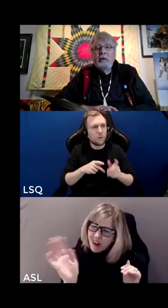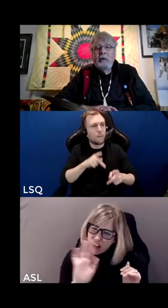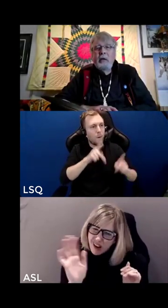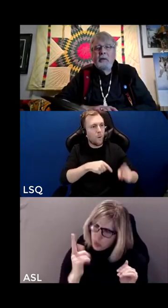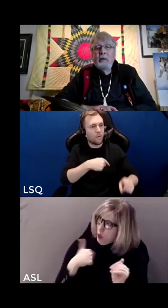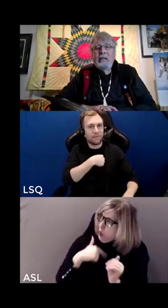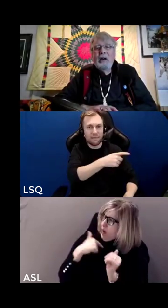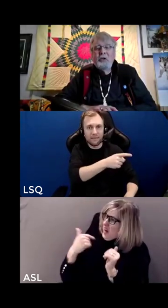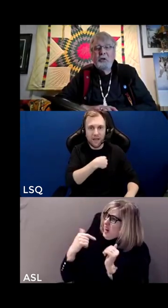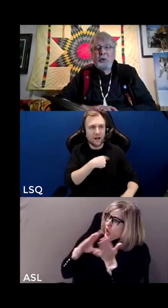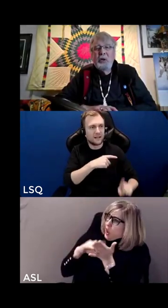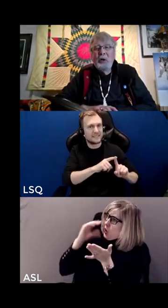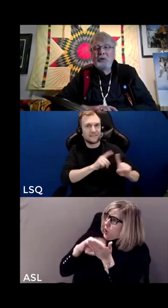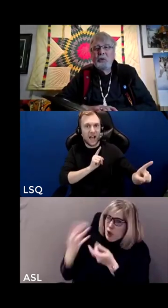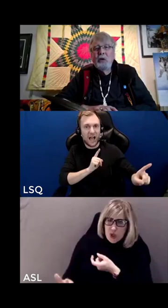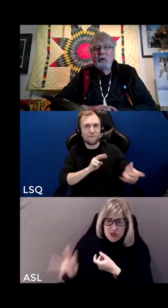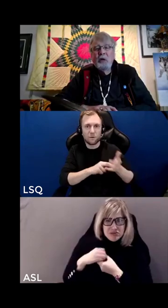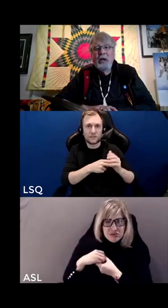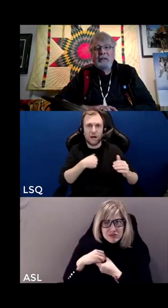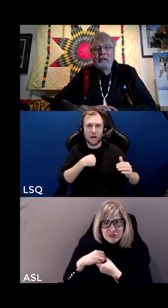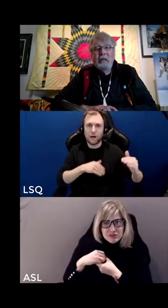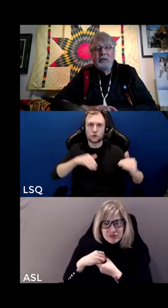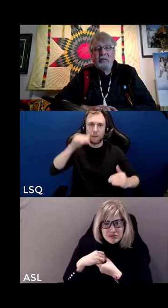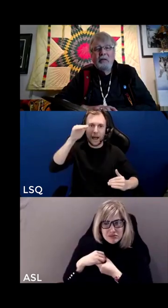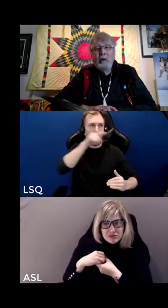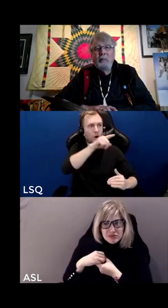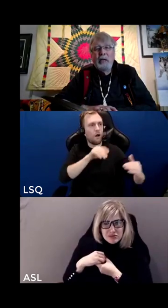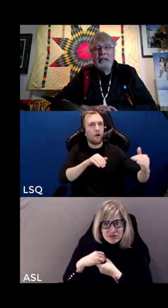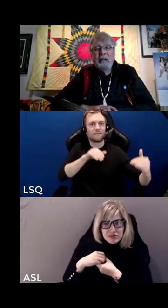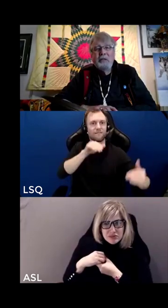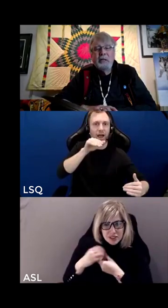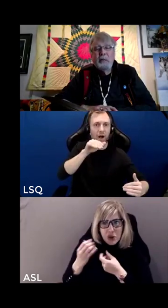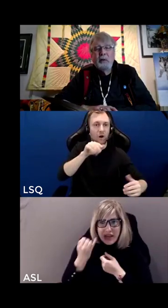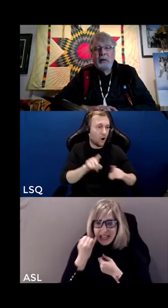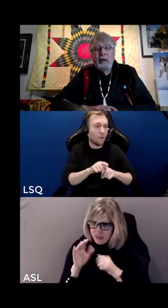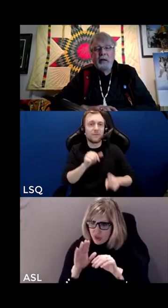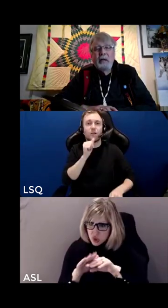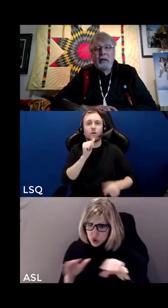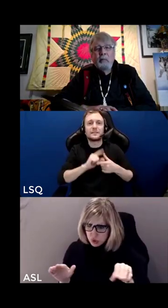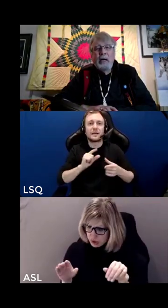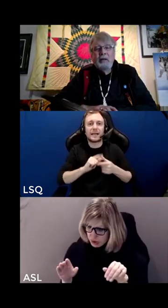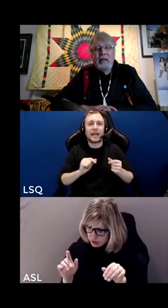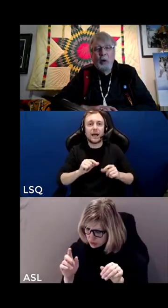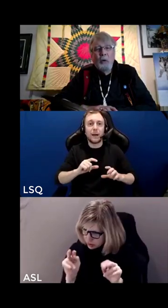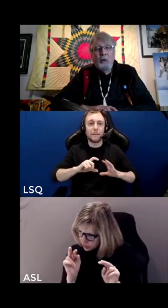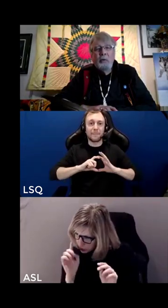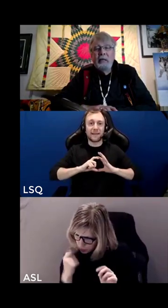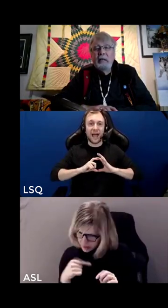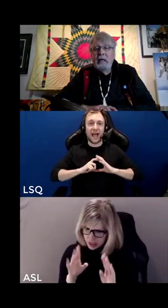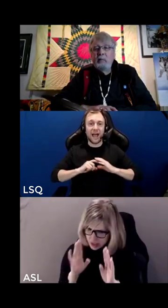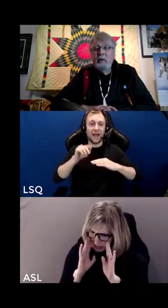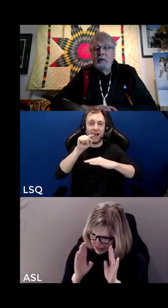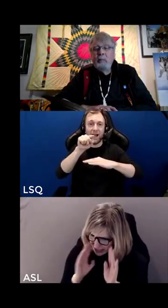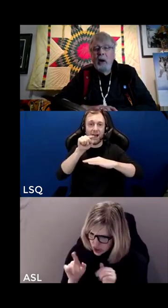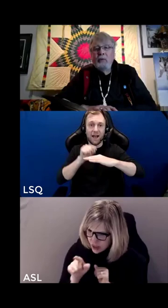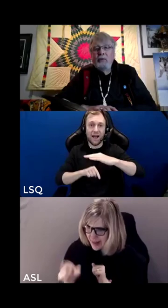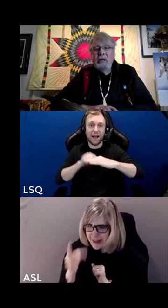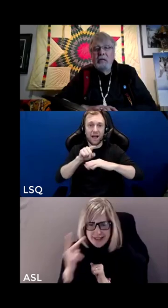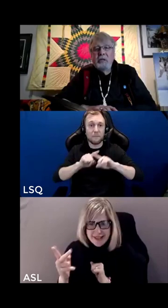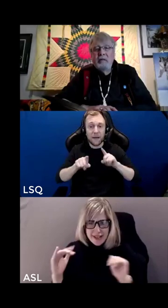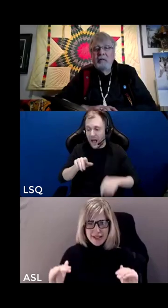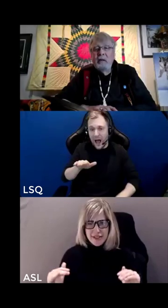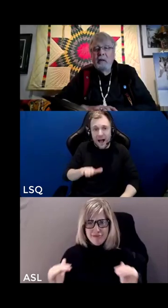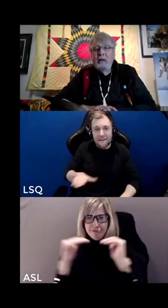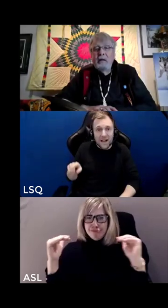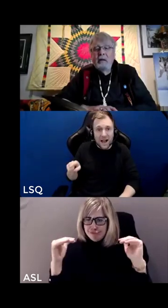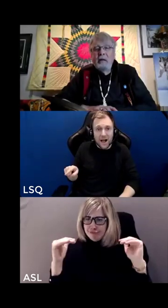these are what our children also are trying to teach us if we pay attention to them because they hold within them some powerful